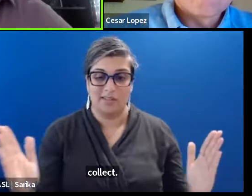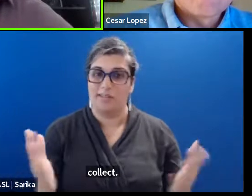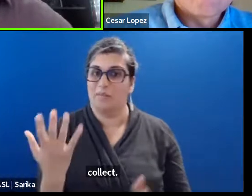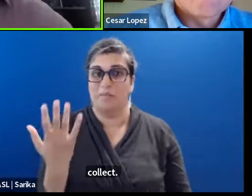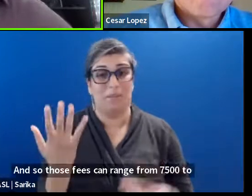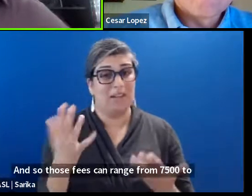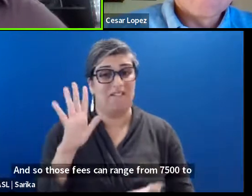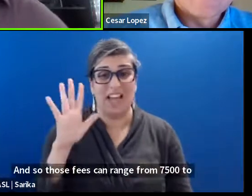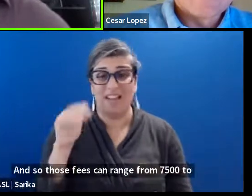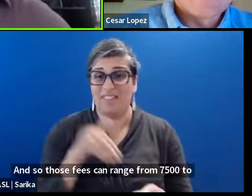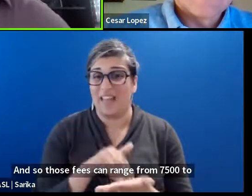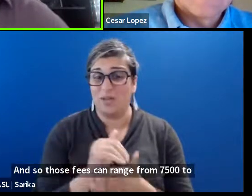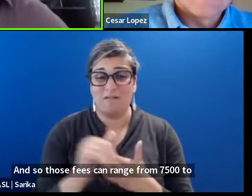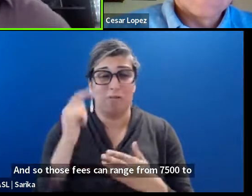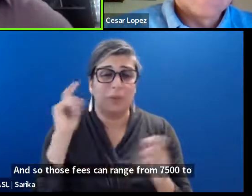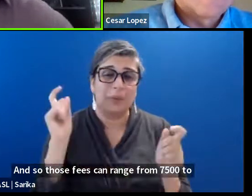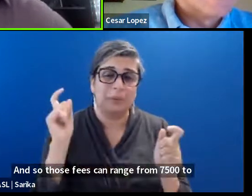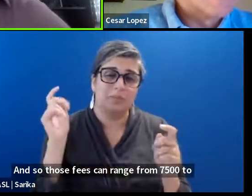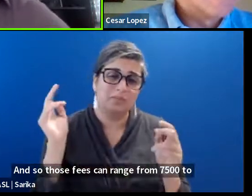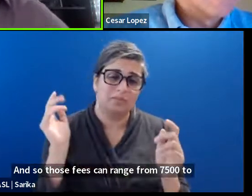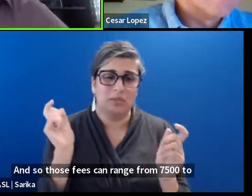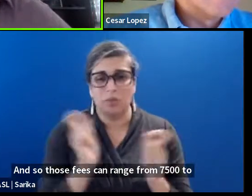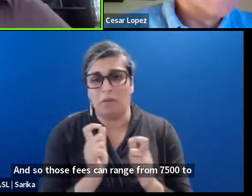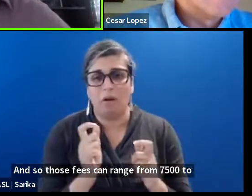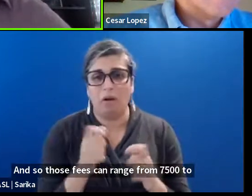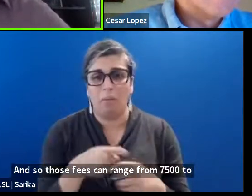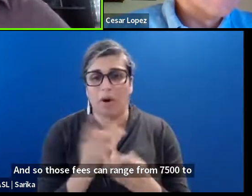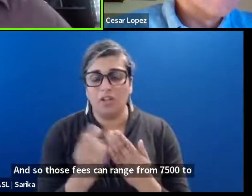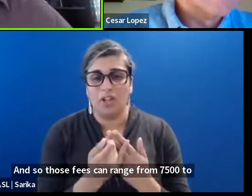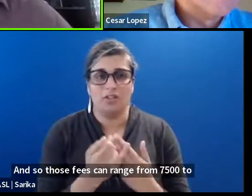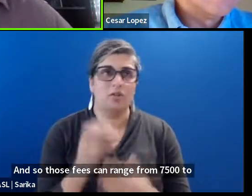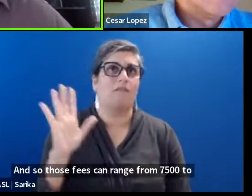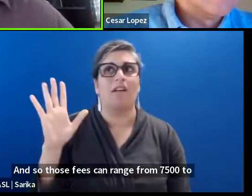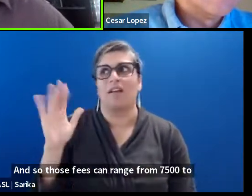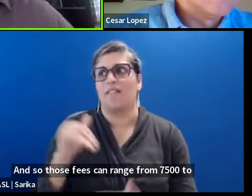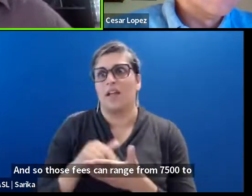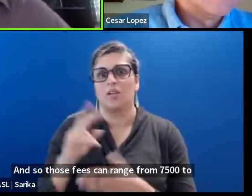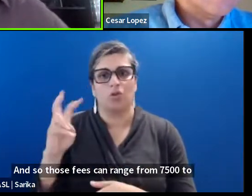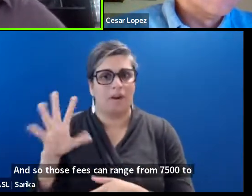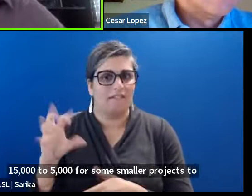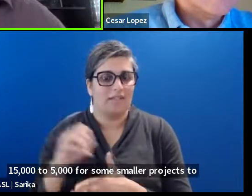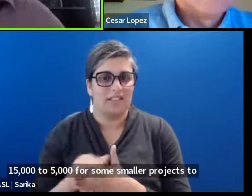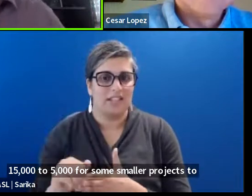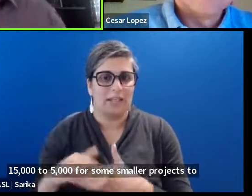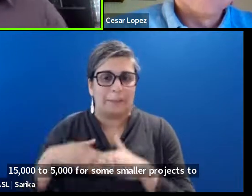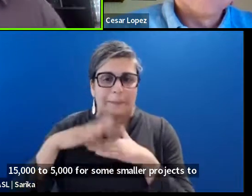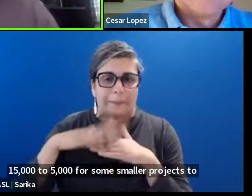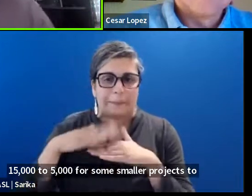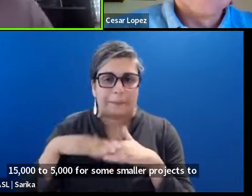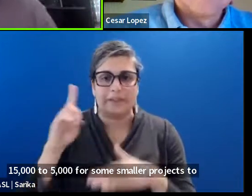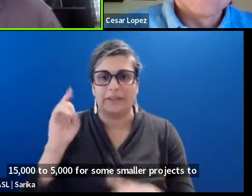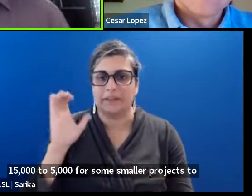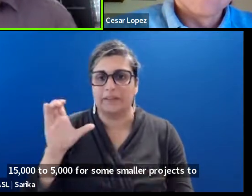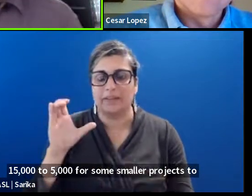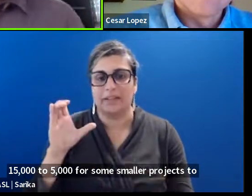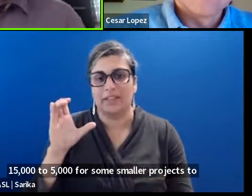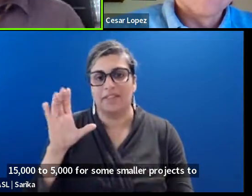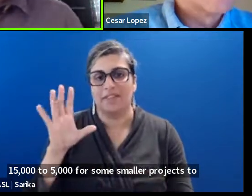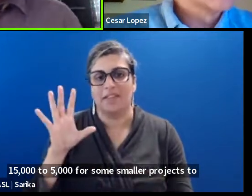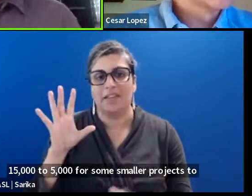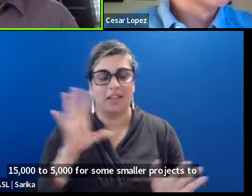smaller projects. To you know. Five thousand. hundred fifty. Would be the minimum. That a documentary. A fifty thousand.